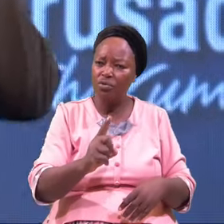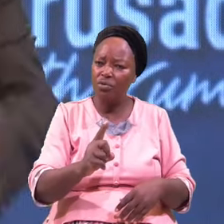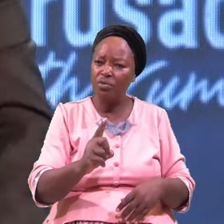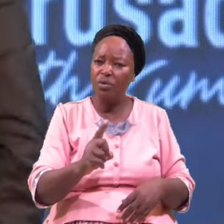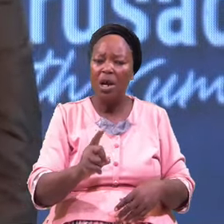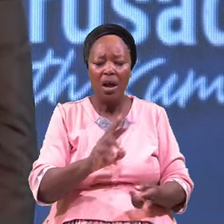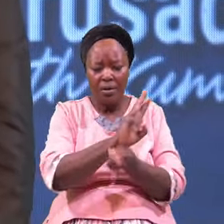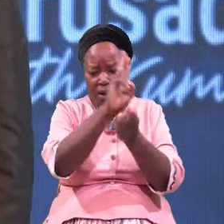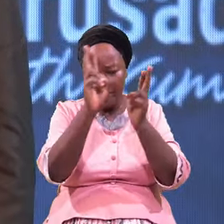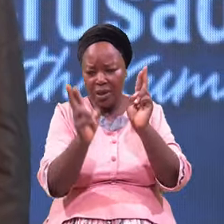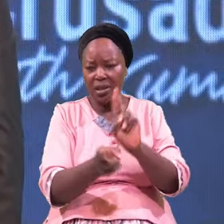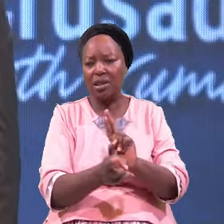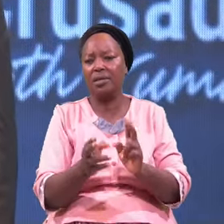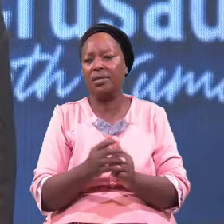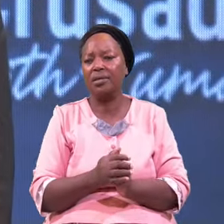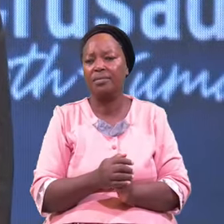Repentance